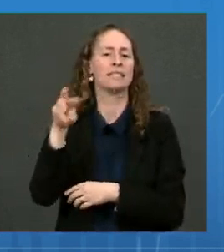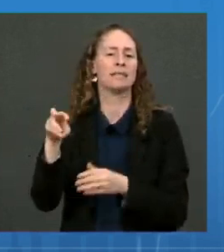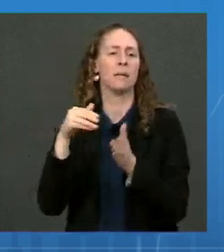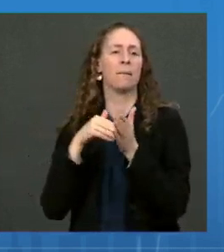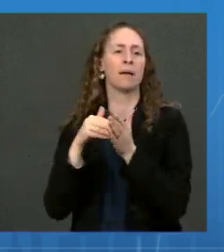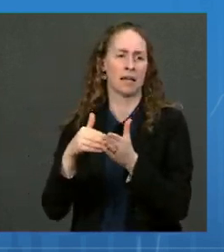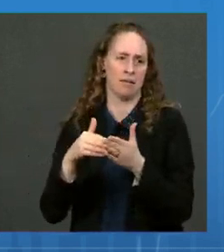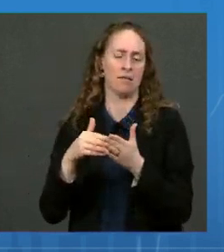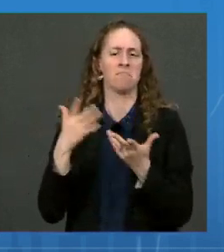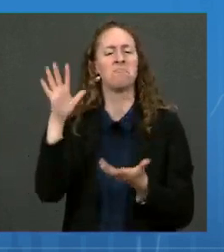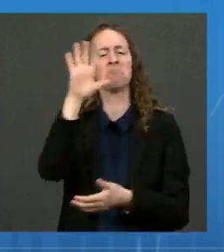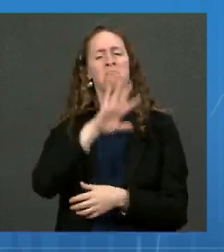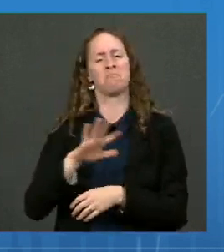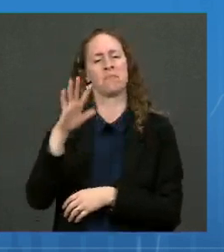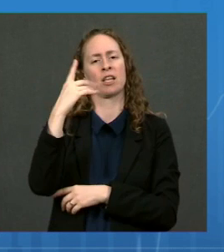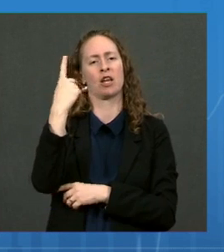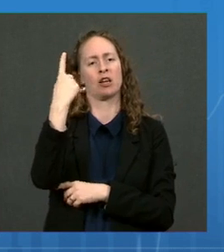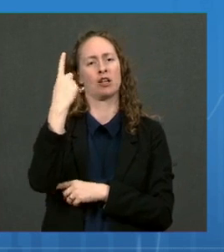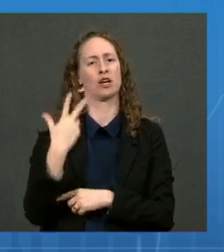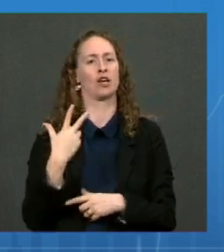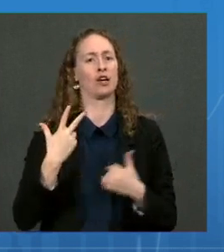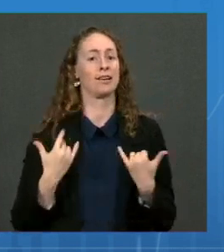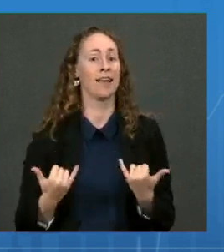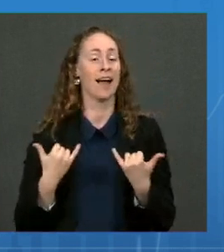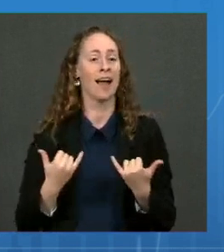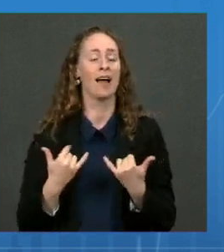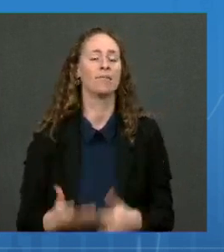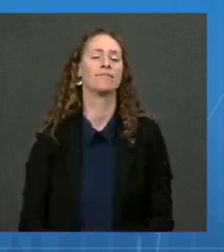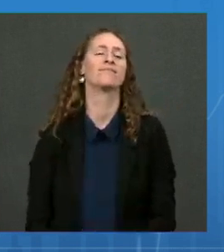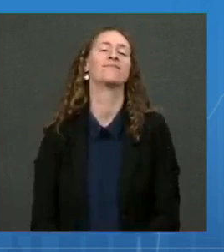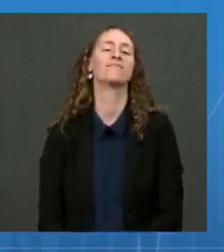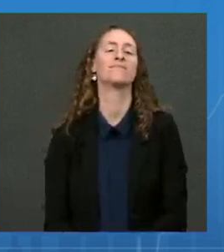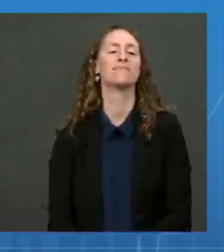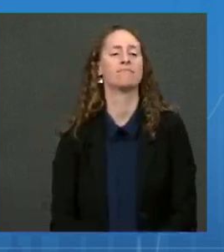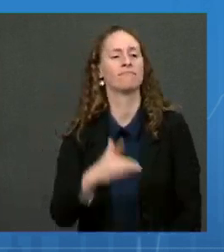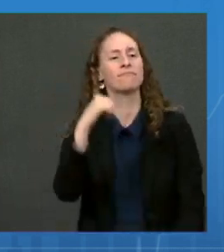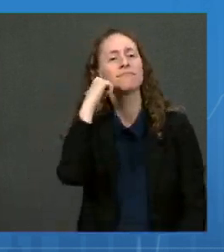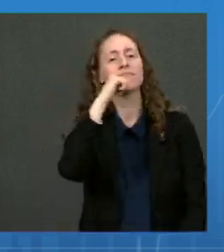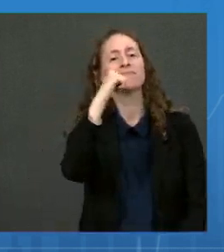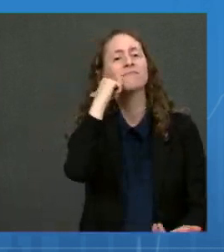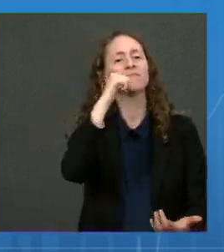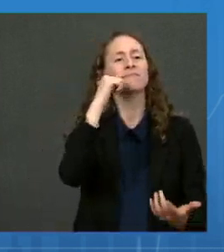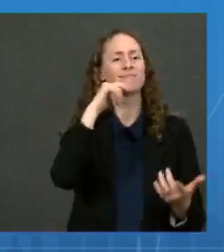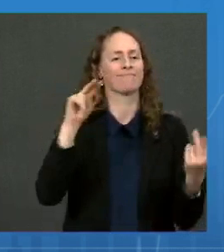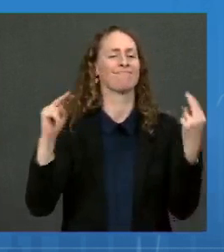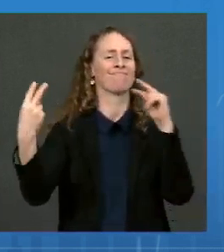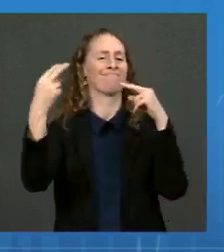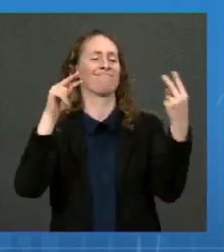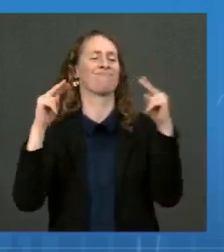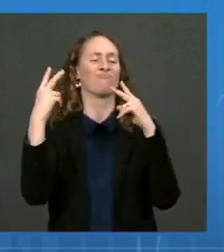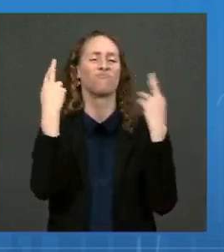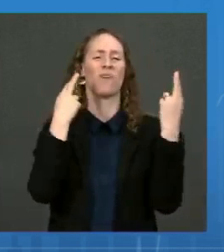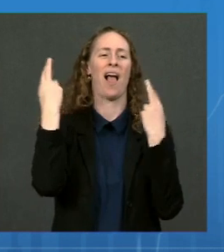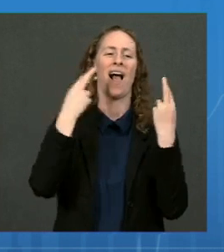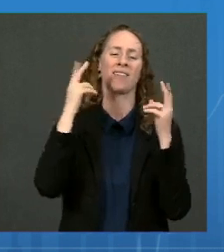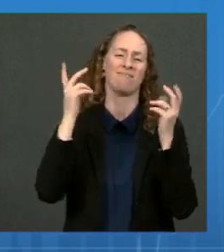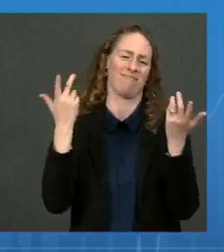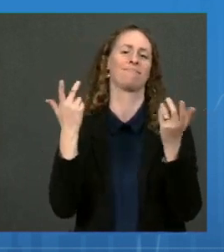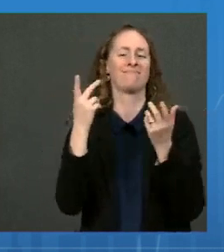Every day, there's stronger evidence that vaccination requirements are working. They're driving up vaccination rates.